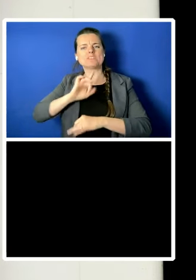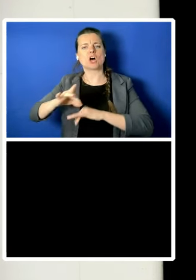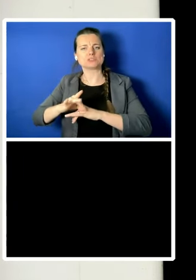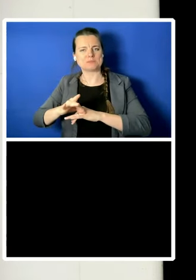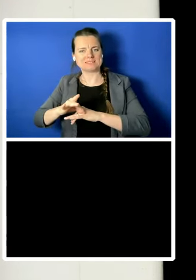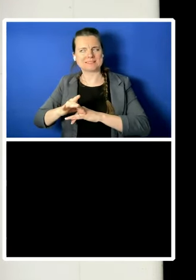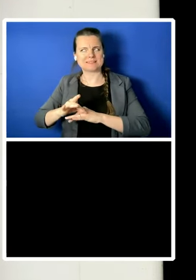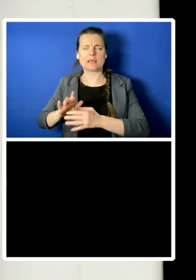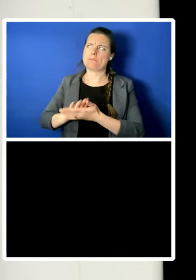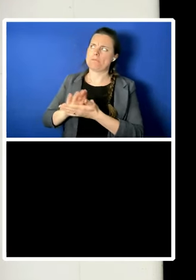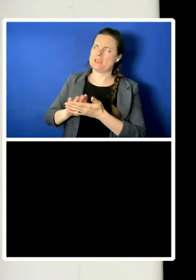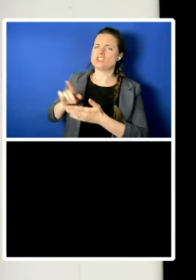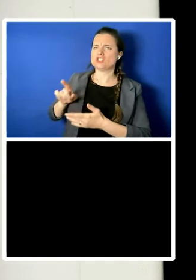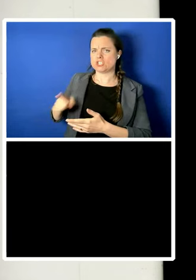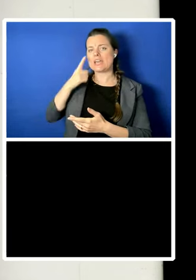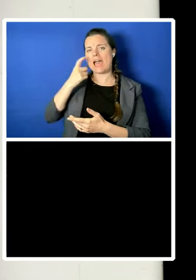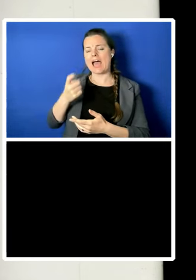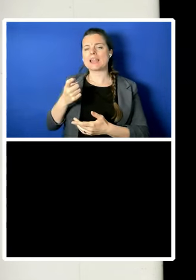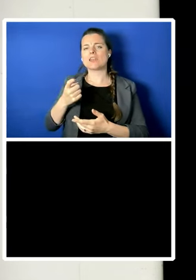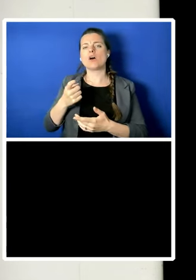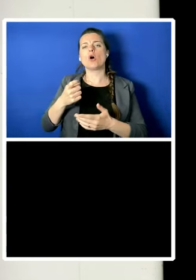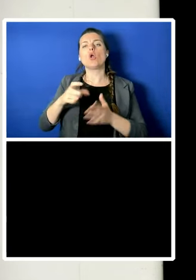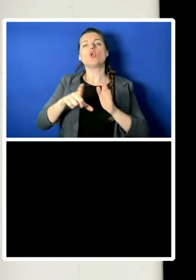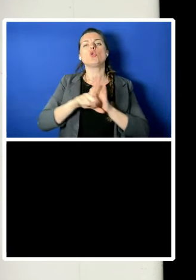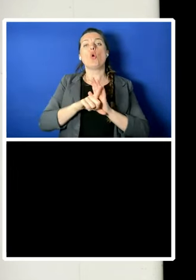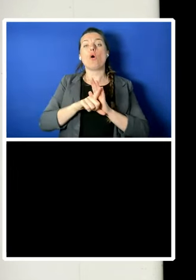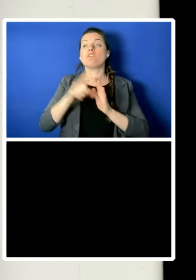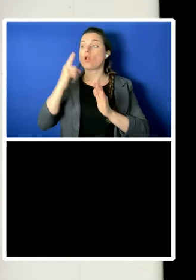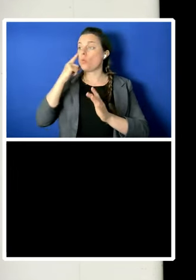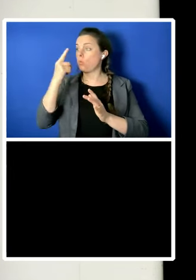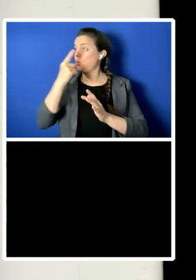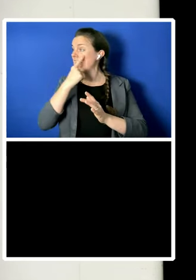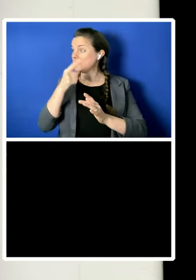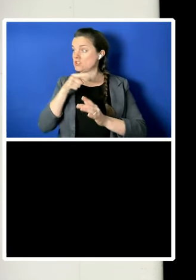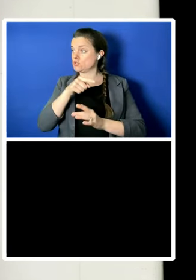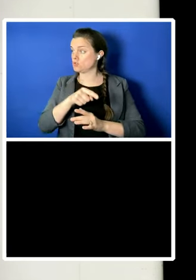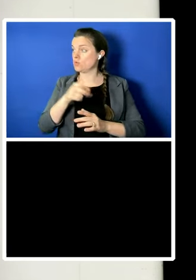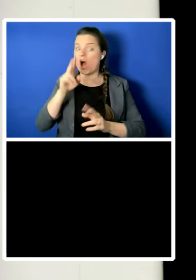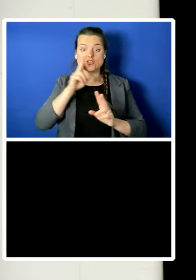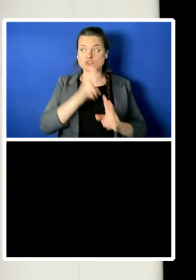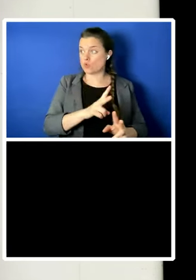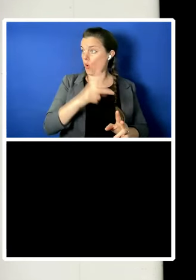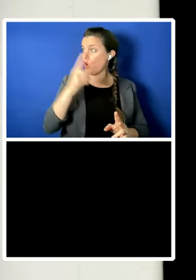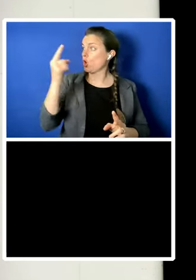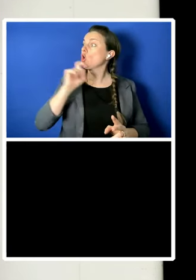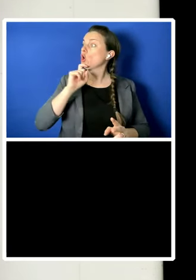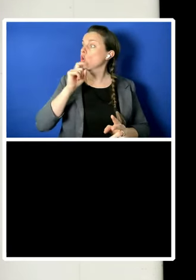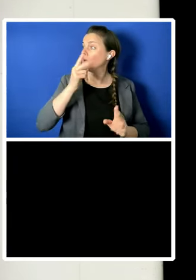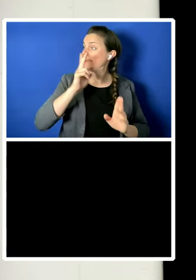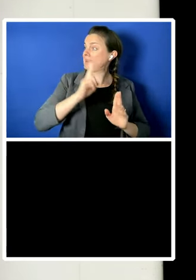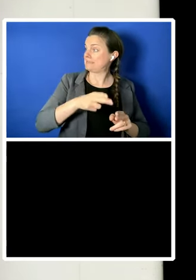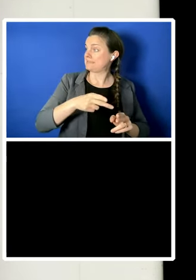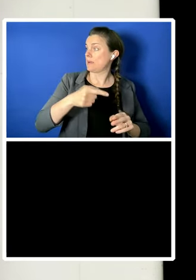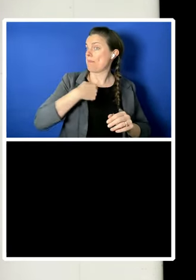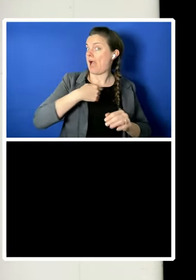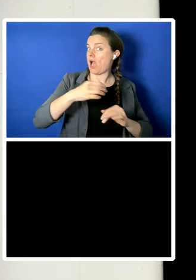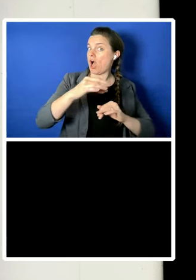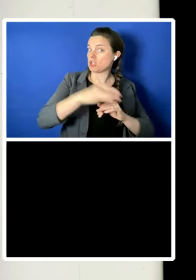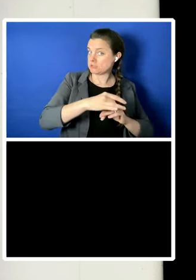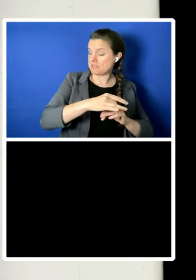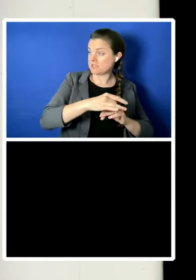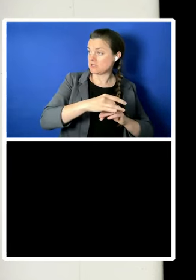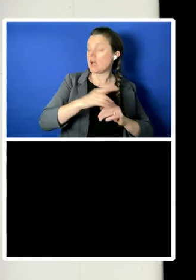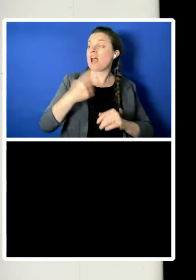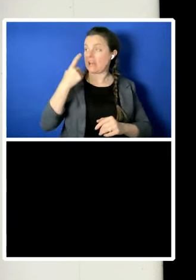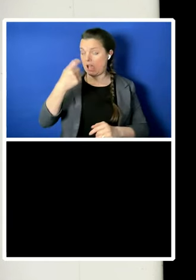to give lawful witness to her husband's murder but no one else's, not even her child's. The